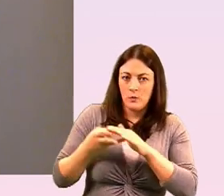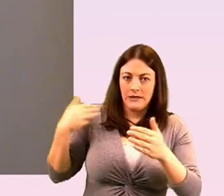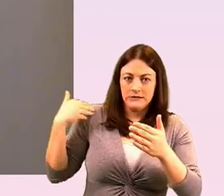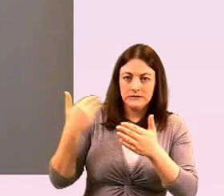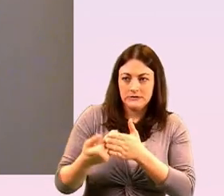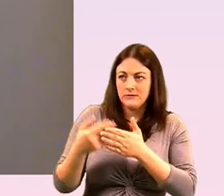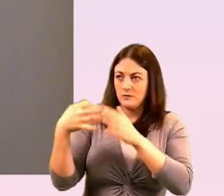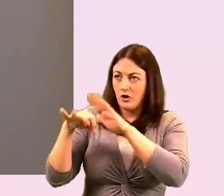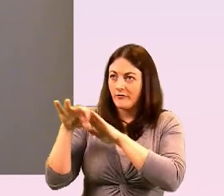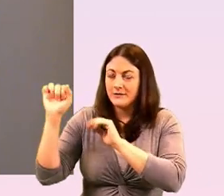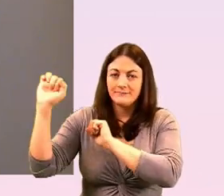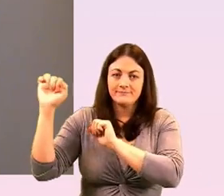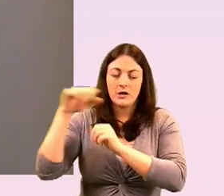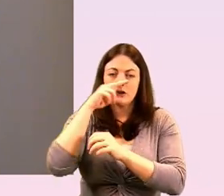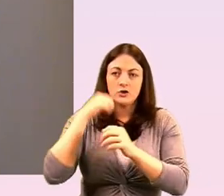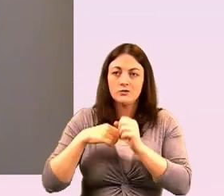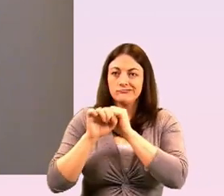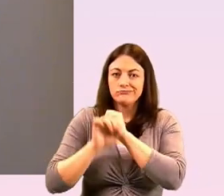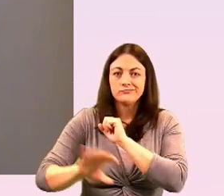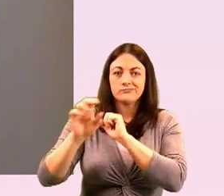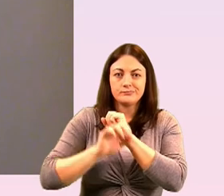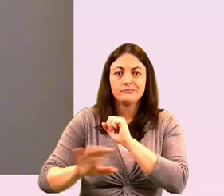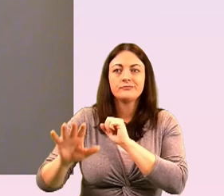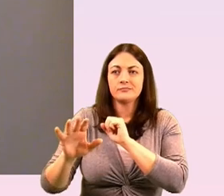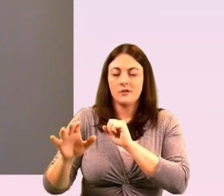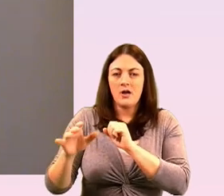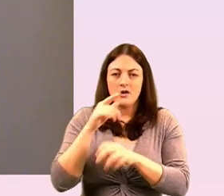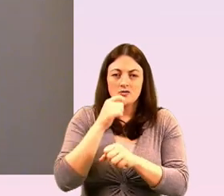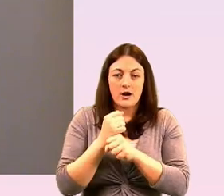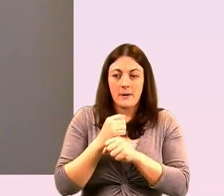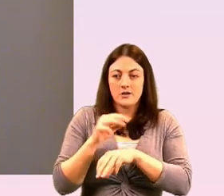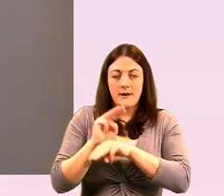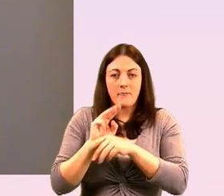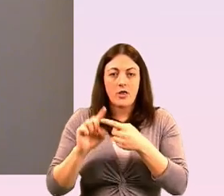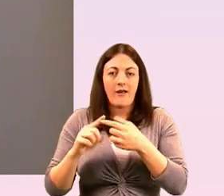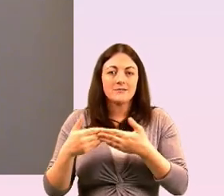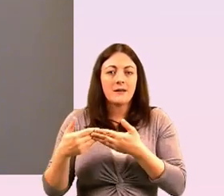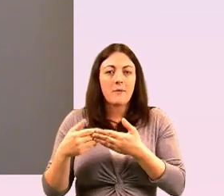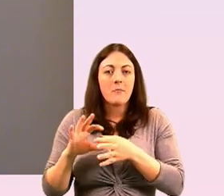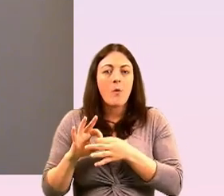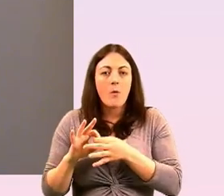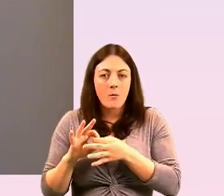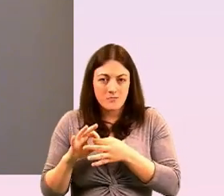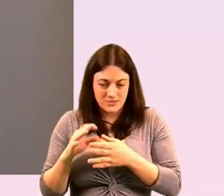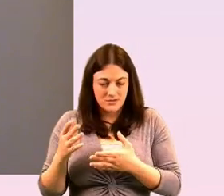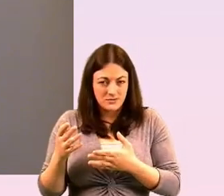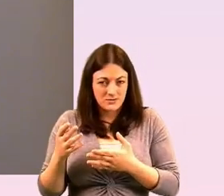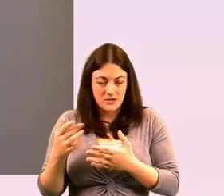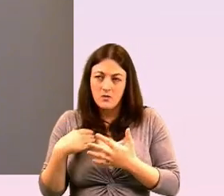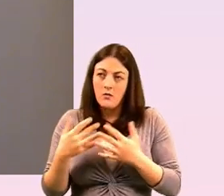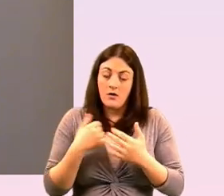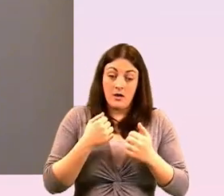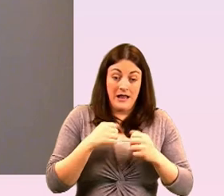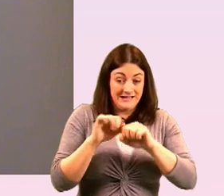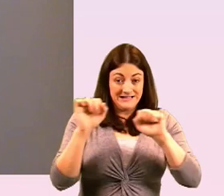of what what you know the the country has been reckoning with around mother and baby homes so a lot of systemic work and i think our role